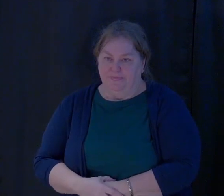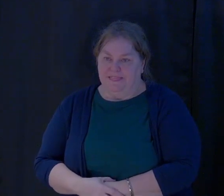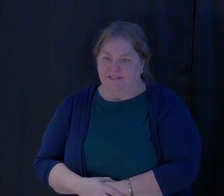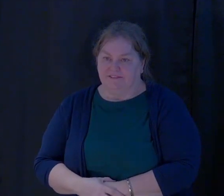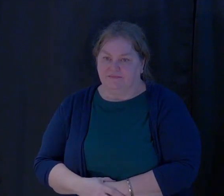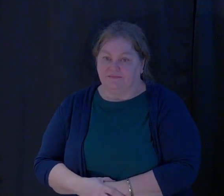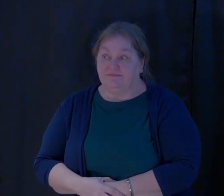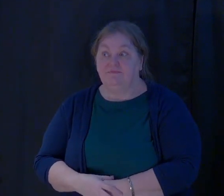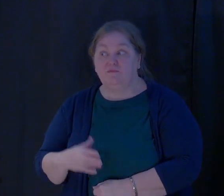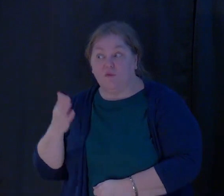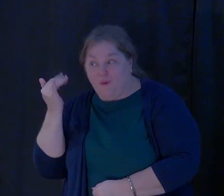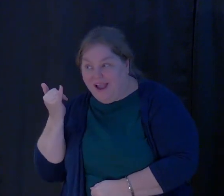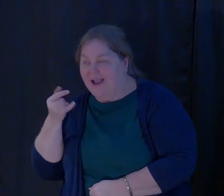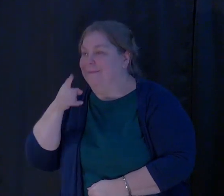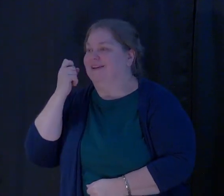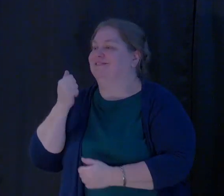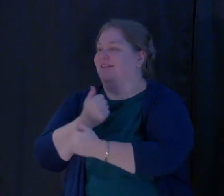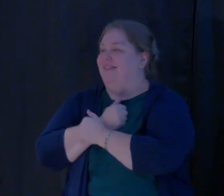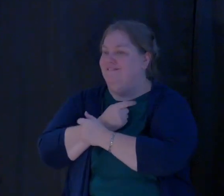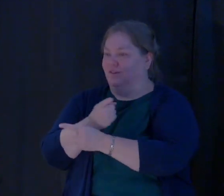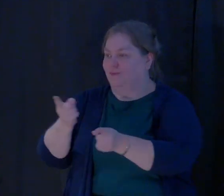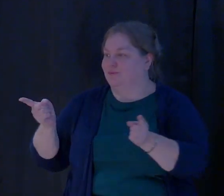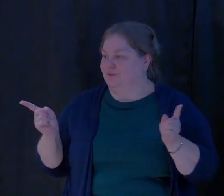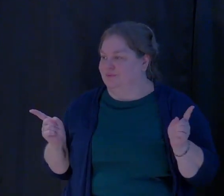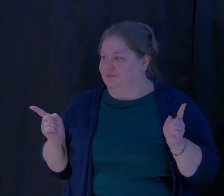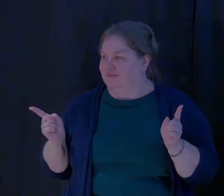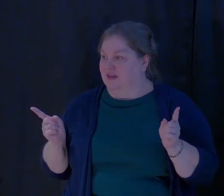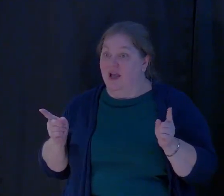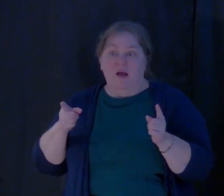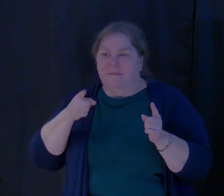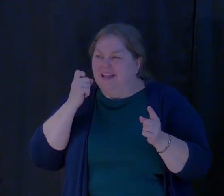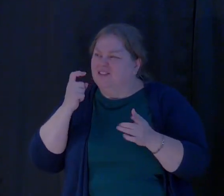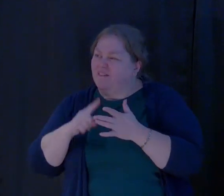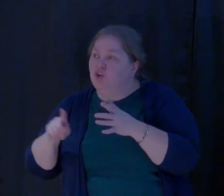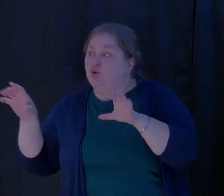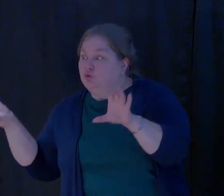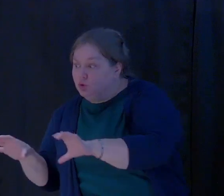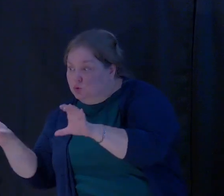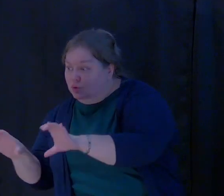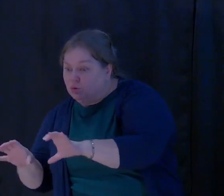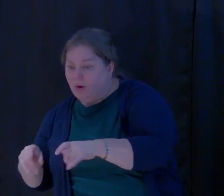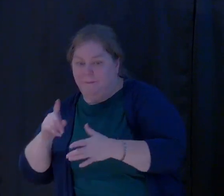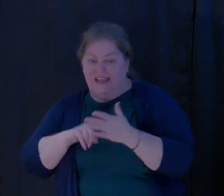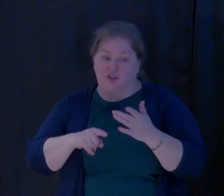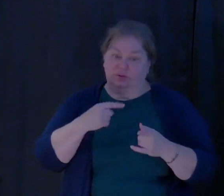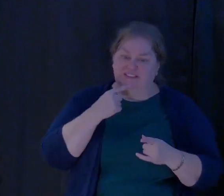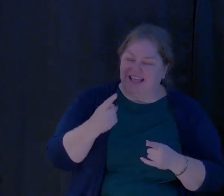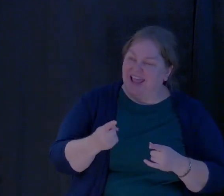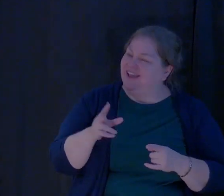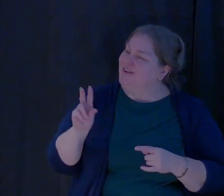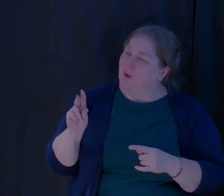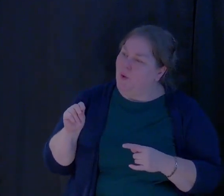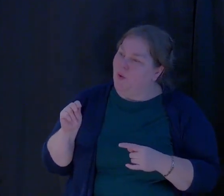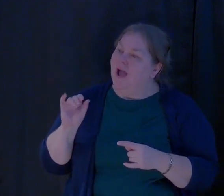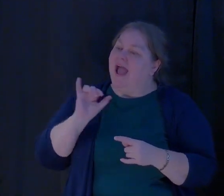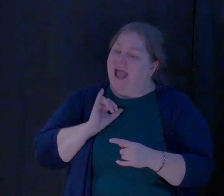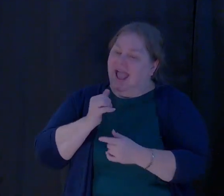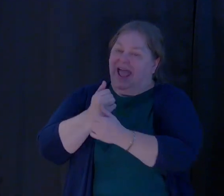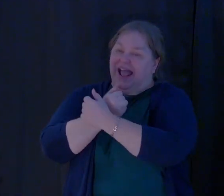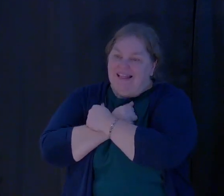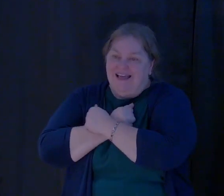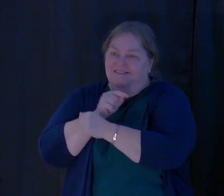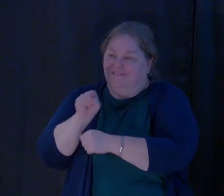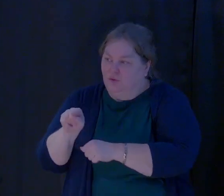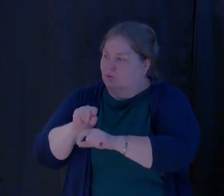Because I love you. Not because of what you do. not because of what you say but because I love